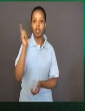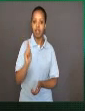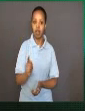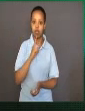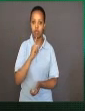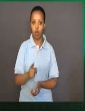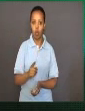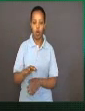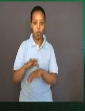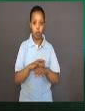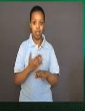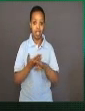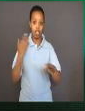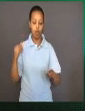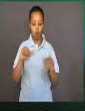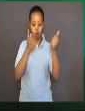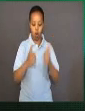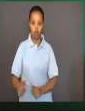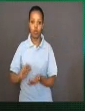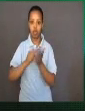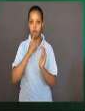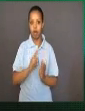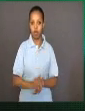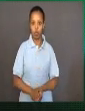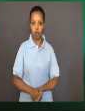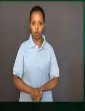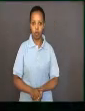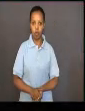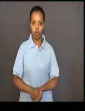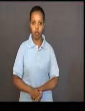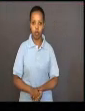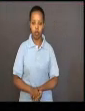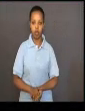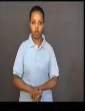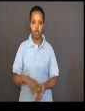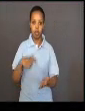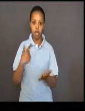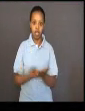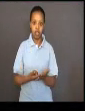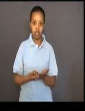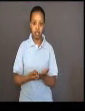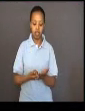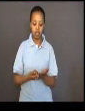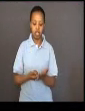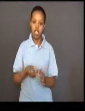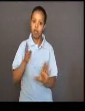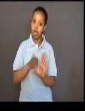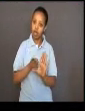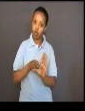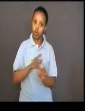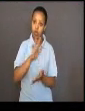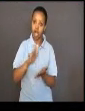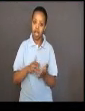the Earth's early atmosphere. The reactions between the gases